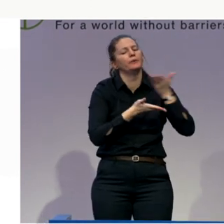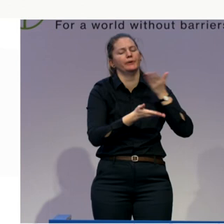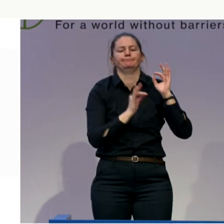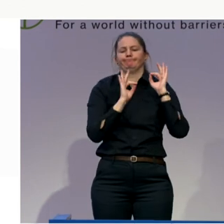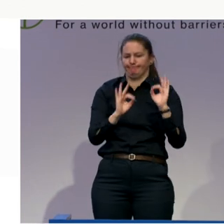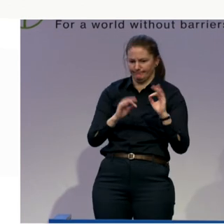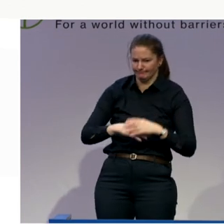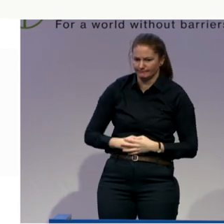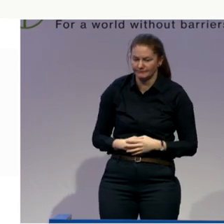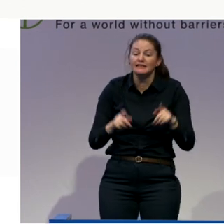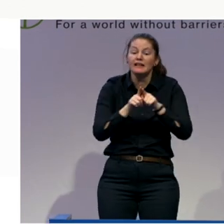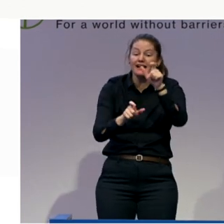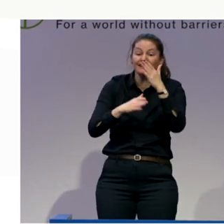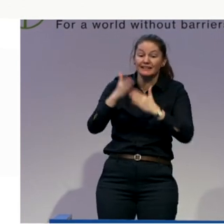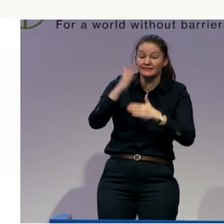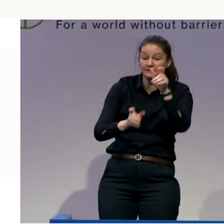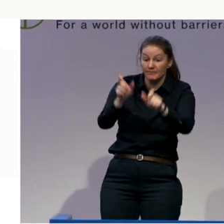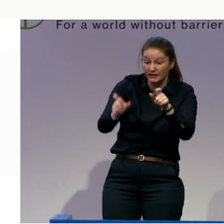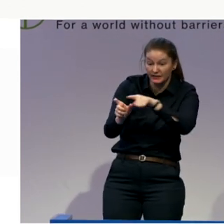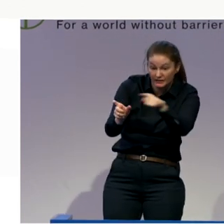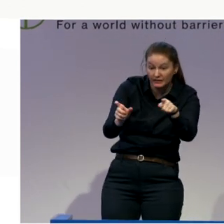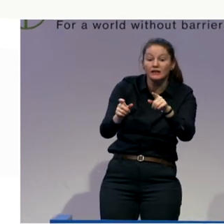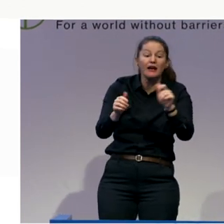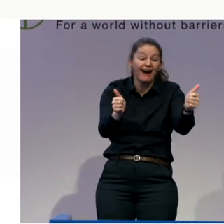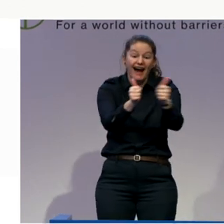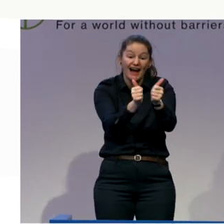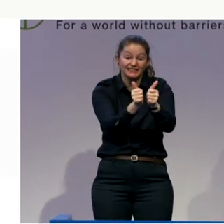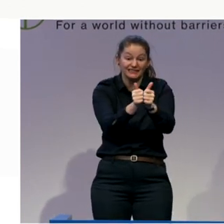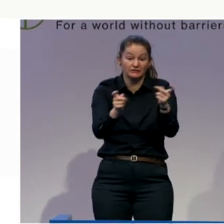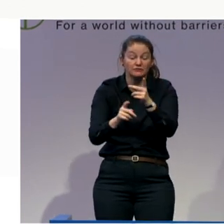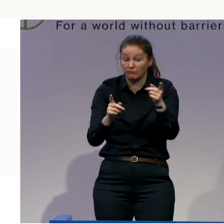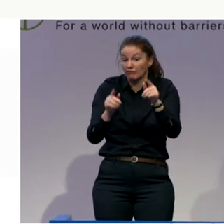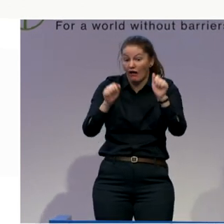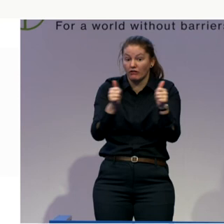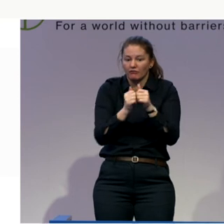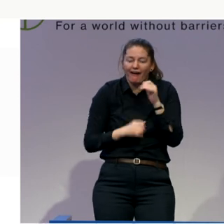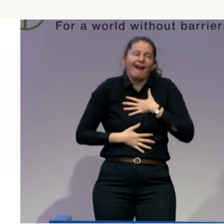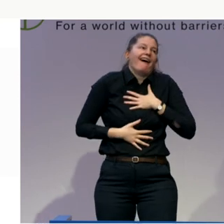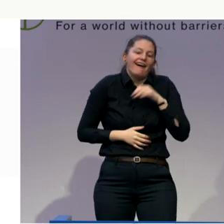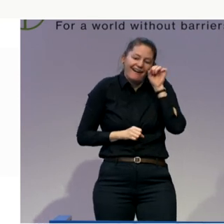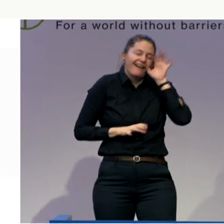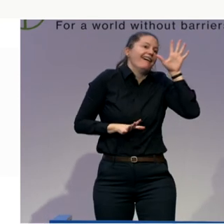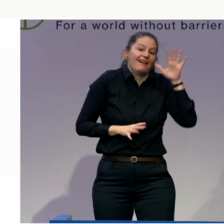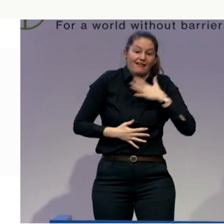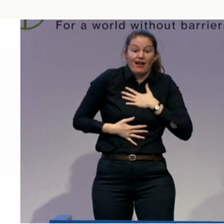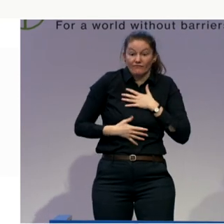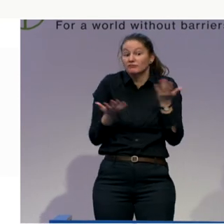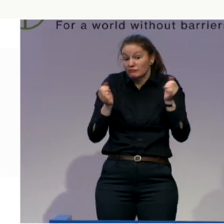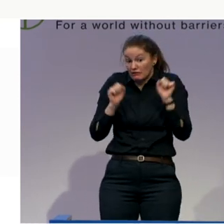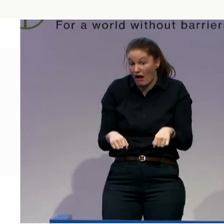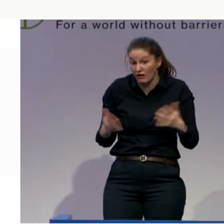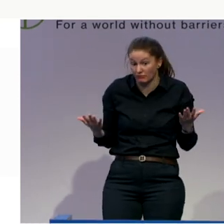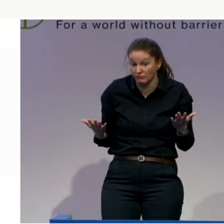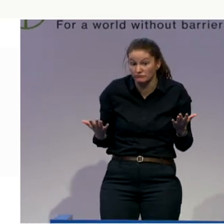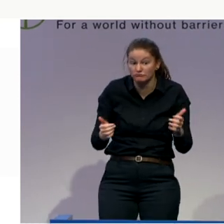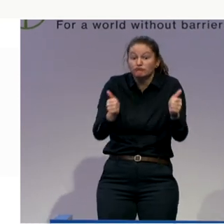had in our study a person who did fall in love with his personal assistant. And then she left because she was a student here for the summer.